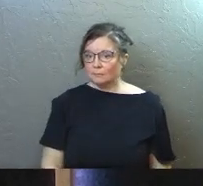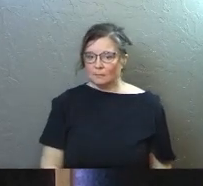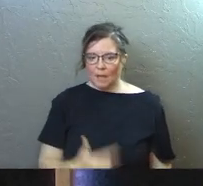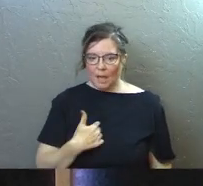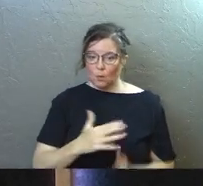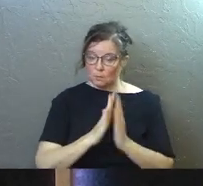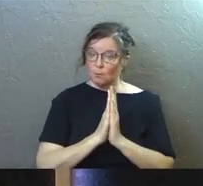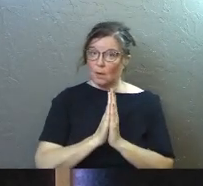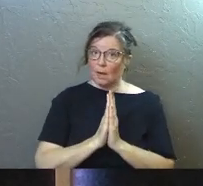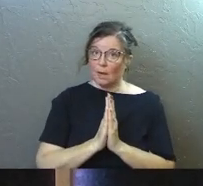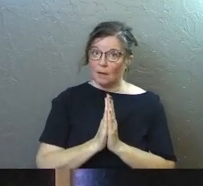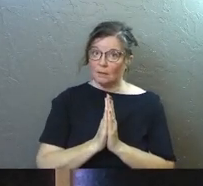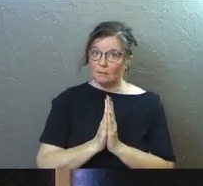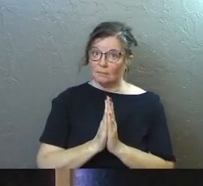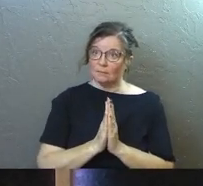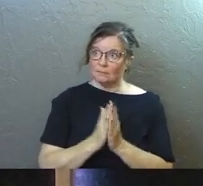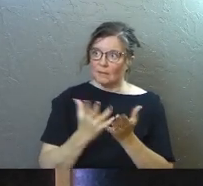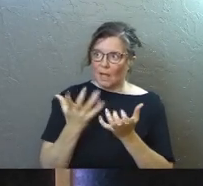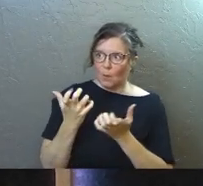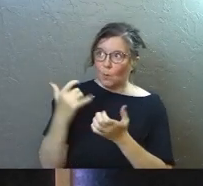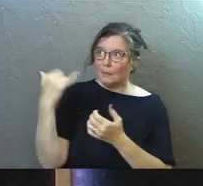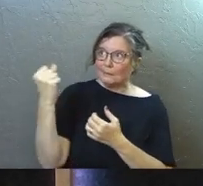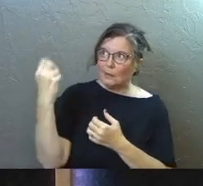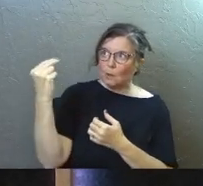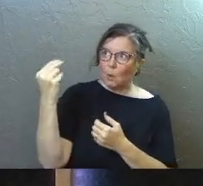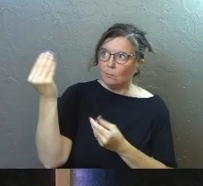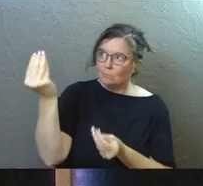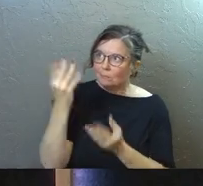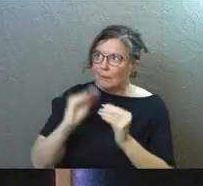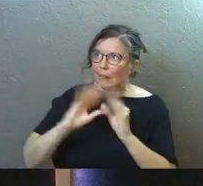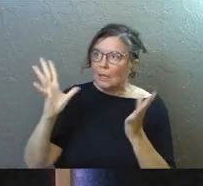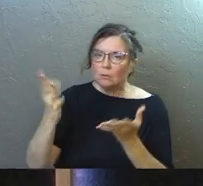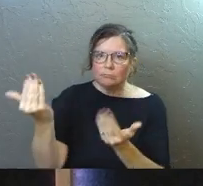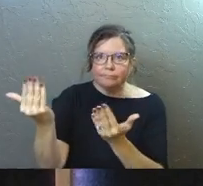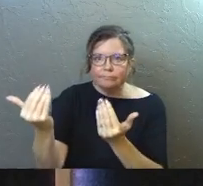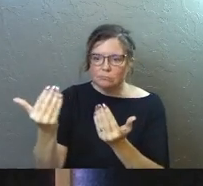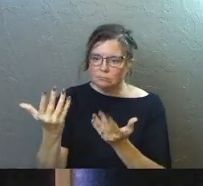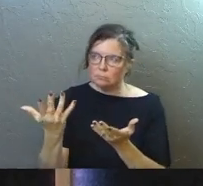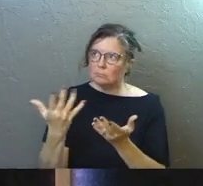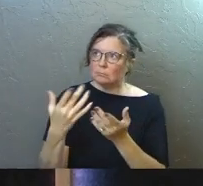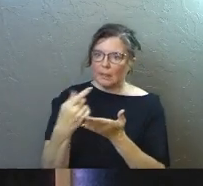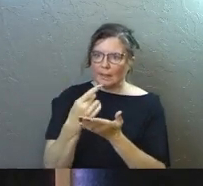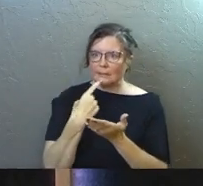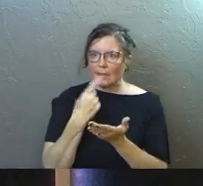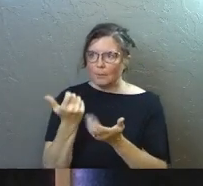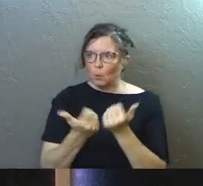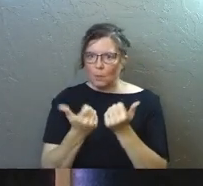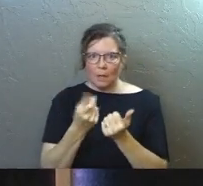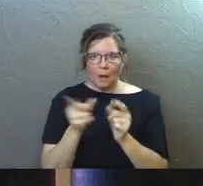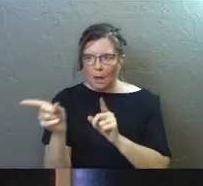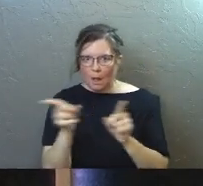Like I was praying. I was paying my dues. I wanted the yes or no from God. Like be my compass, God.